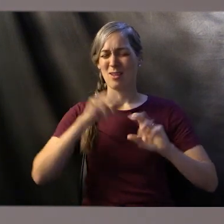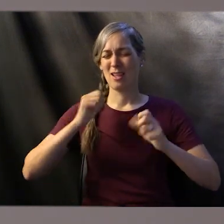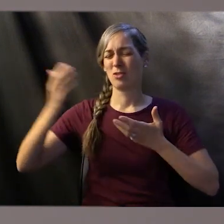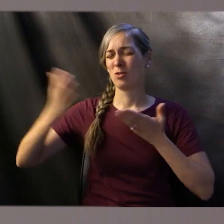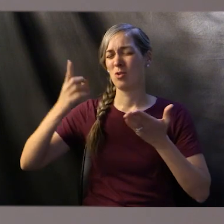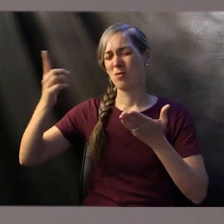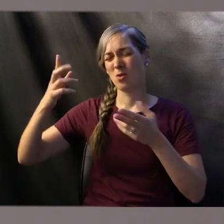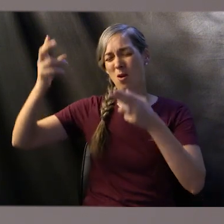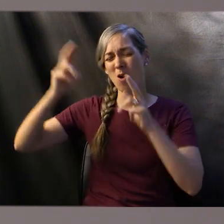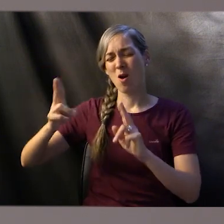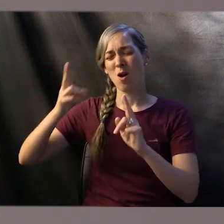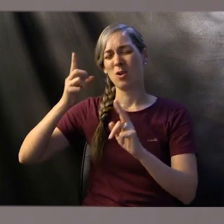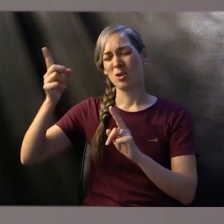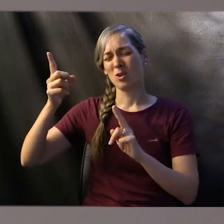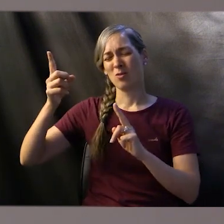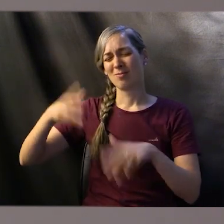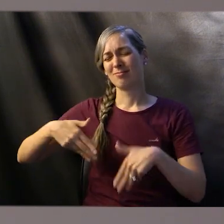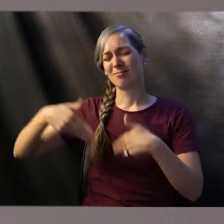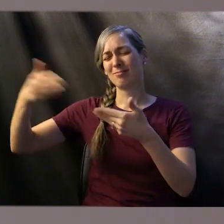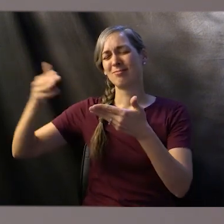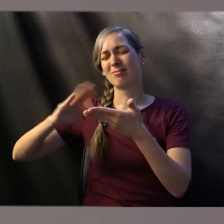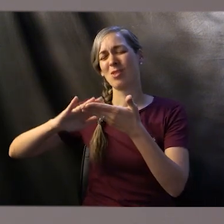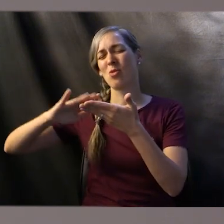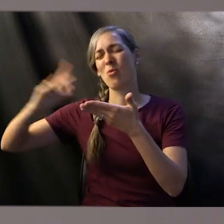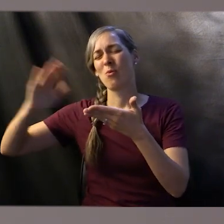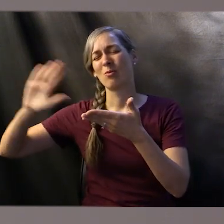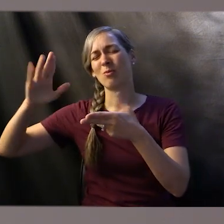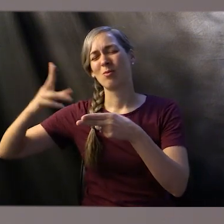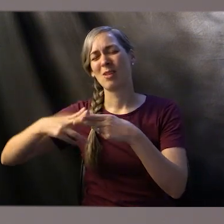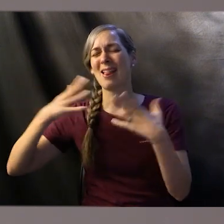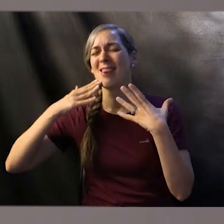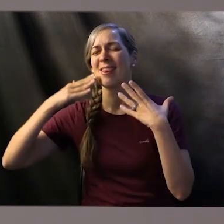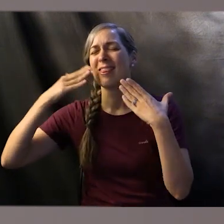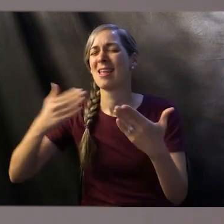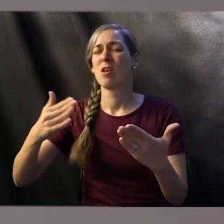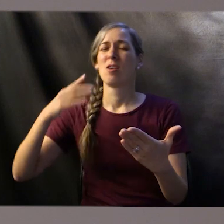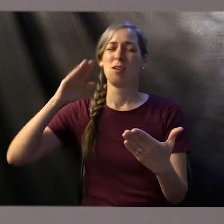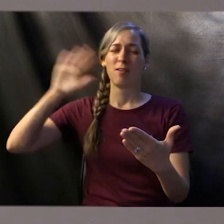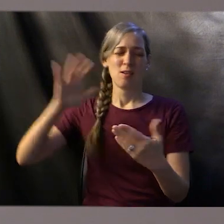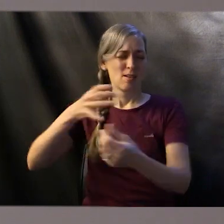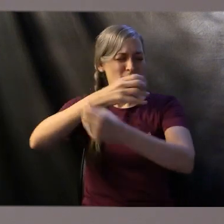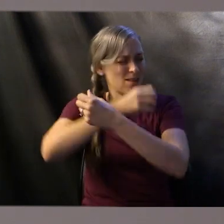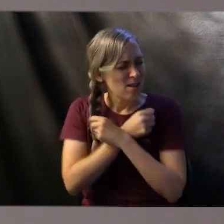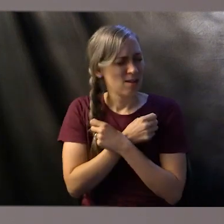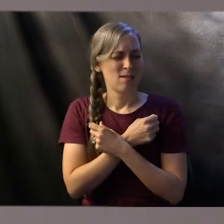give us the opportunities to serve you in ways that will honor you and truly bring glory to your name.